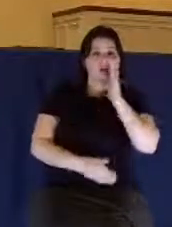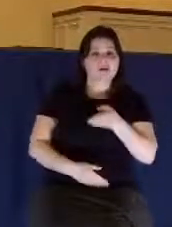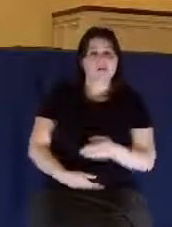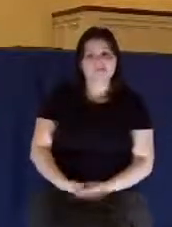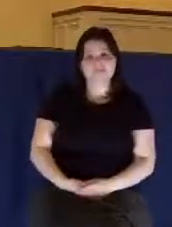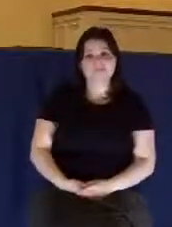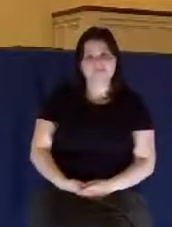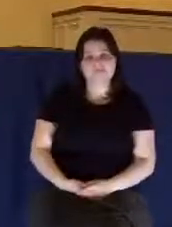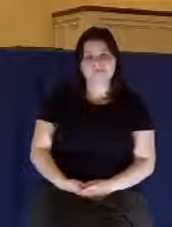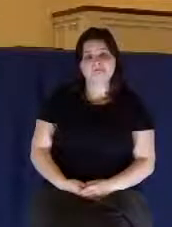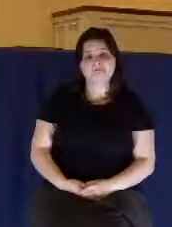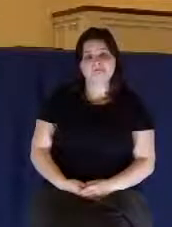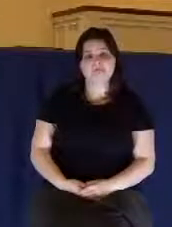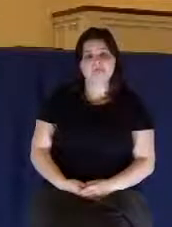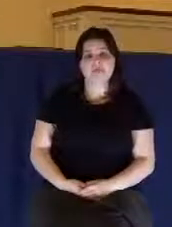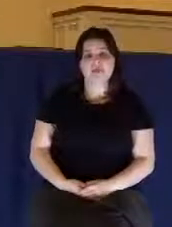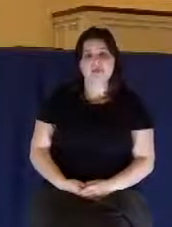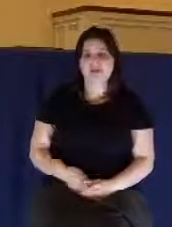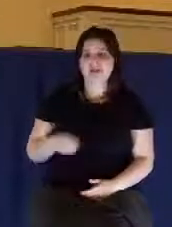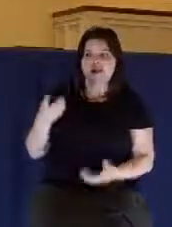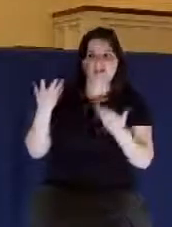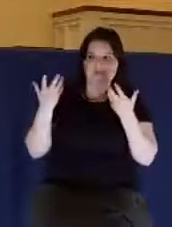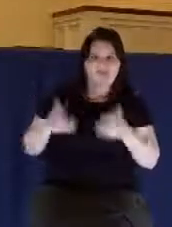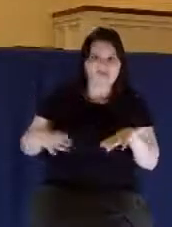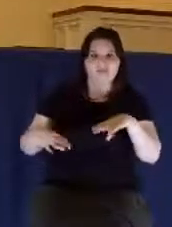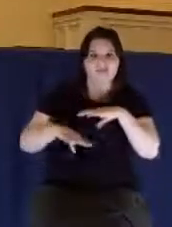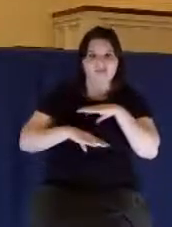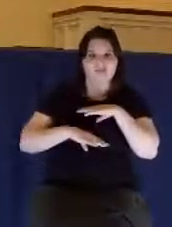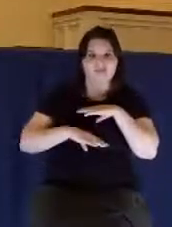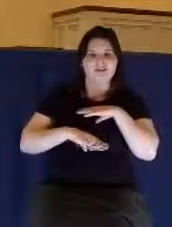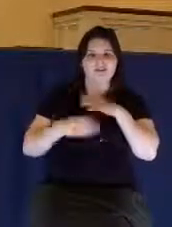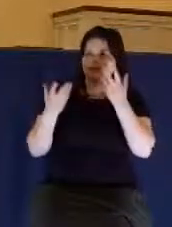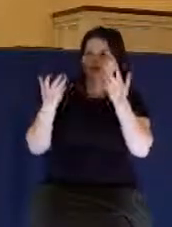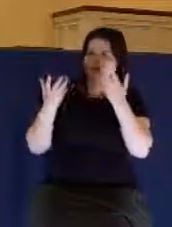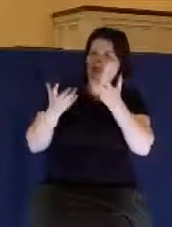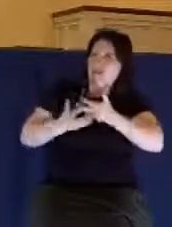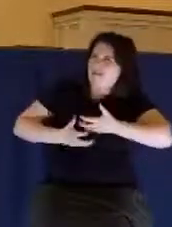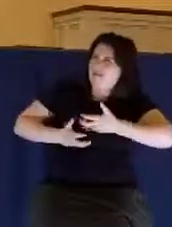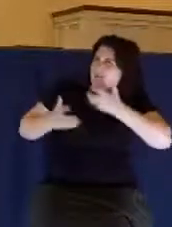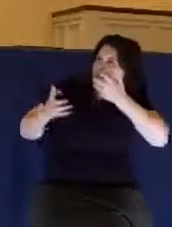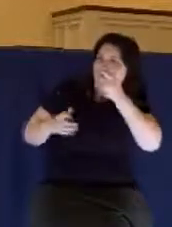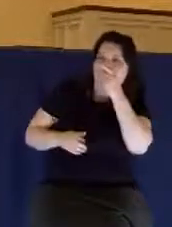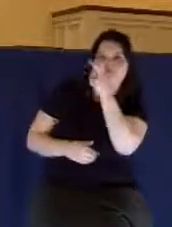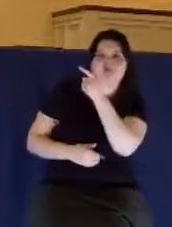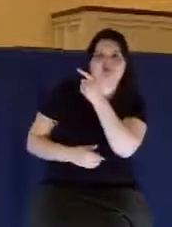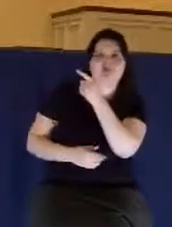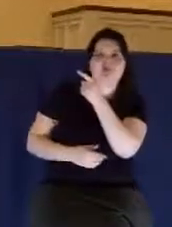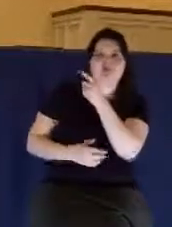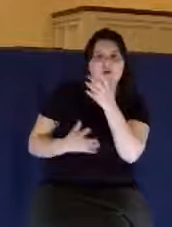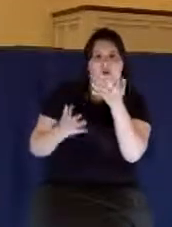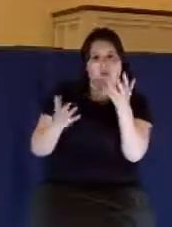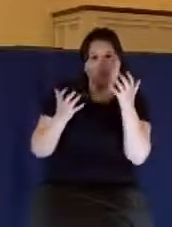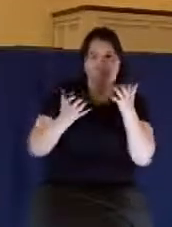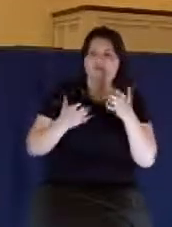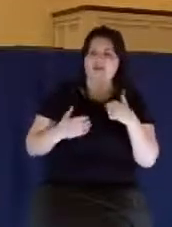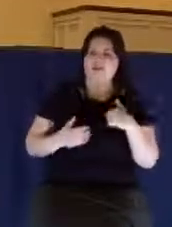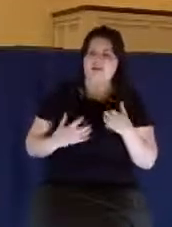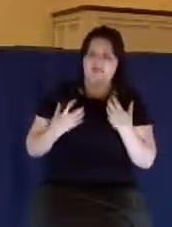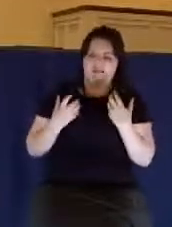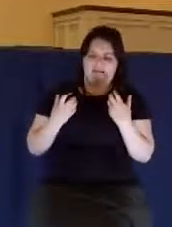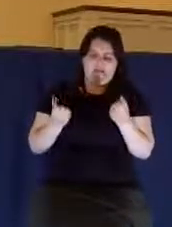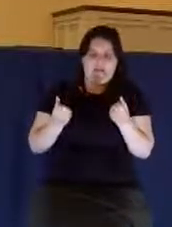He wants you to be dissatisfied. He wants you to be angry at God. He wants you to lack confidence